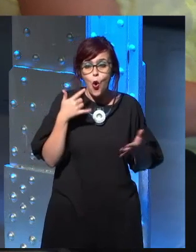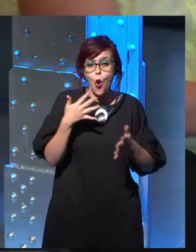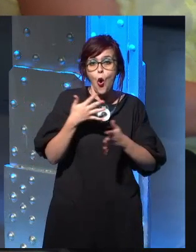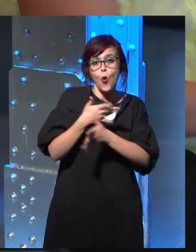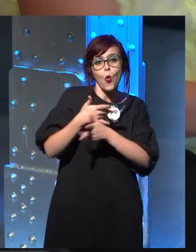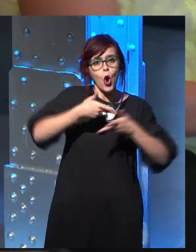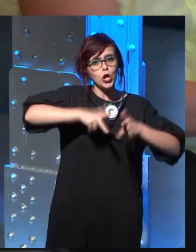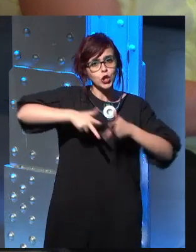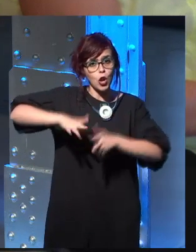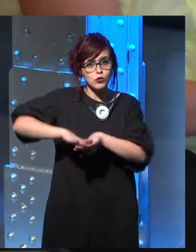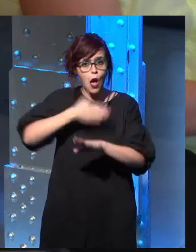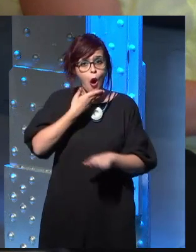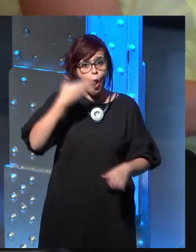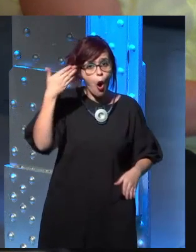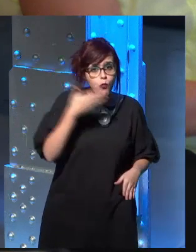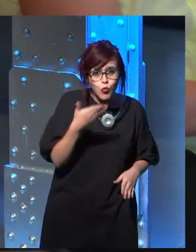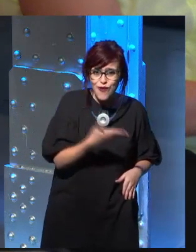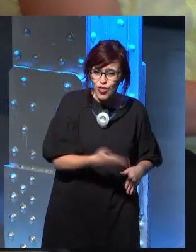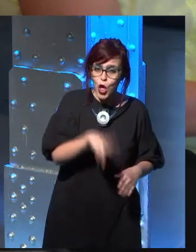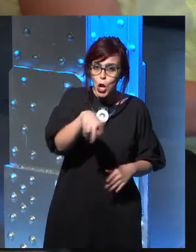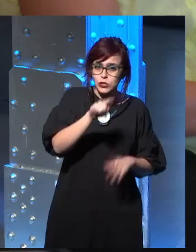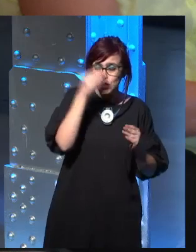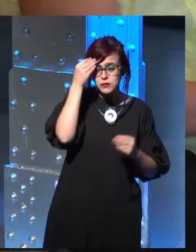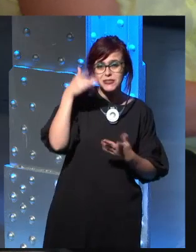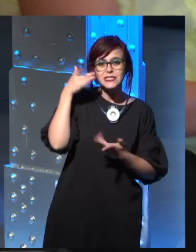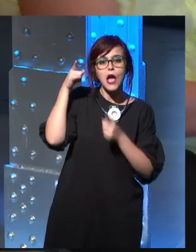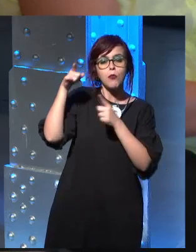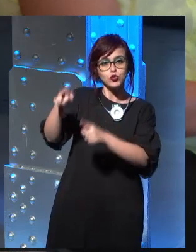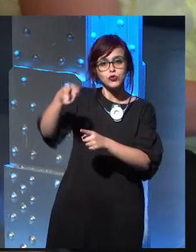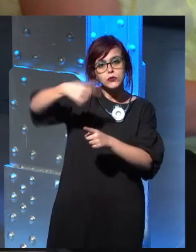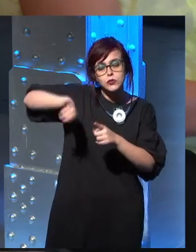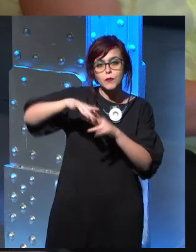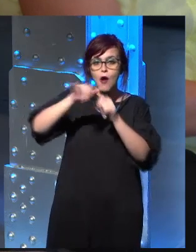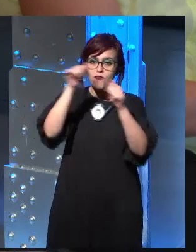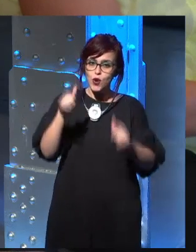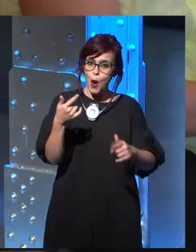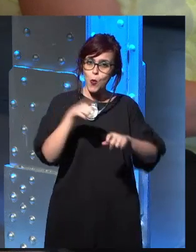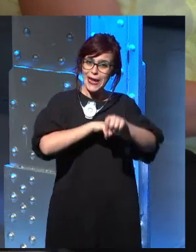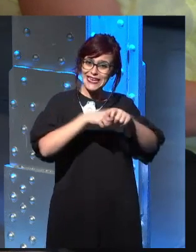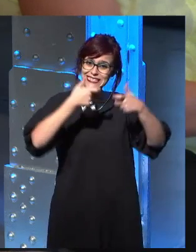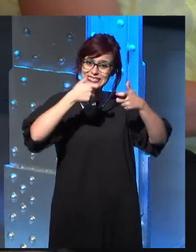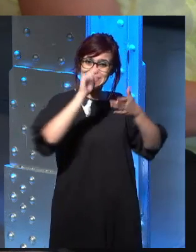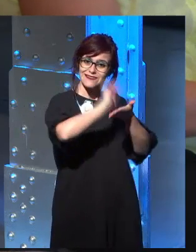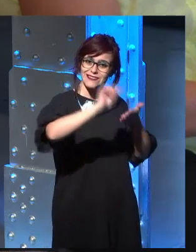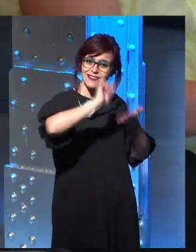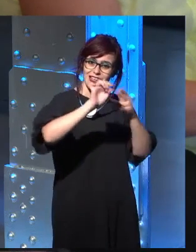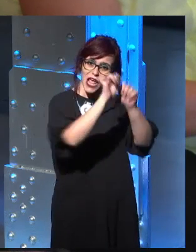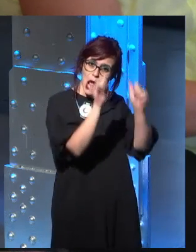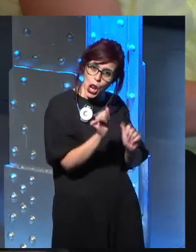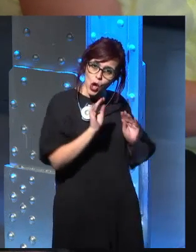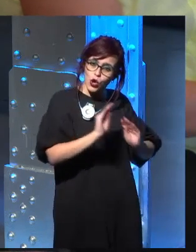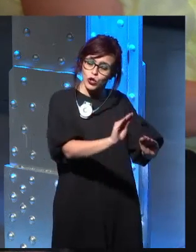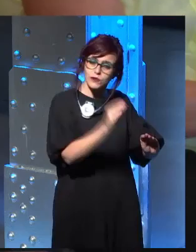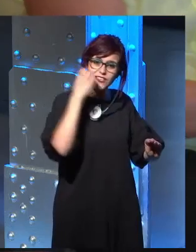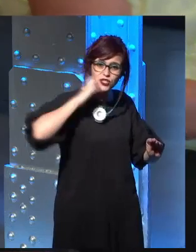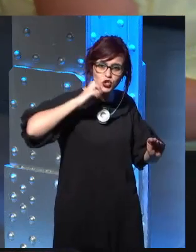think that George has changed this perception? And why are his descriptions so compelling comparing